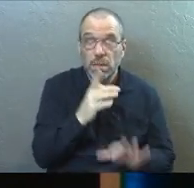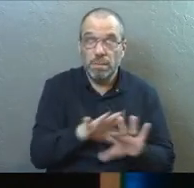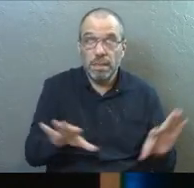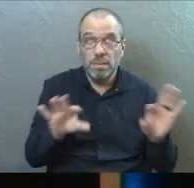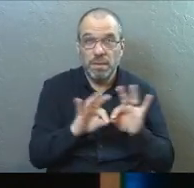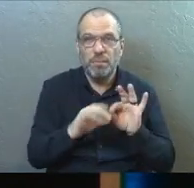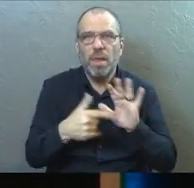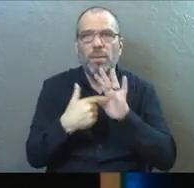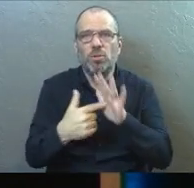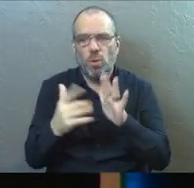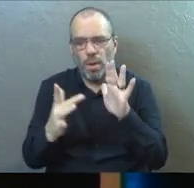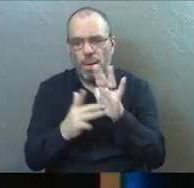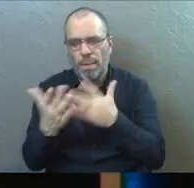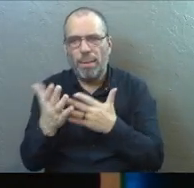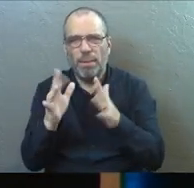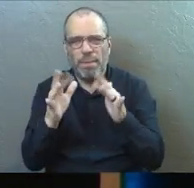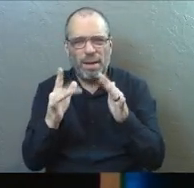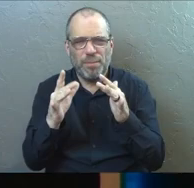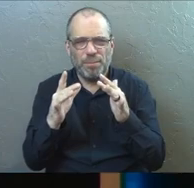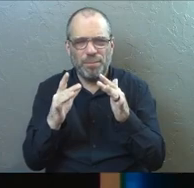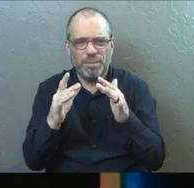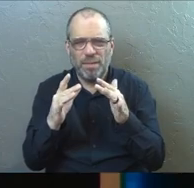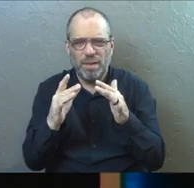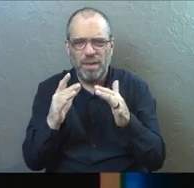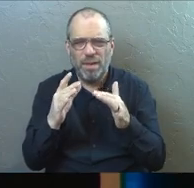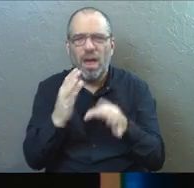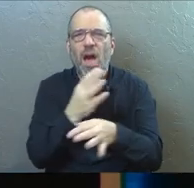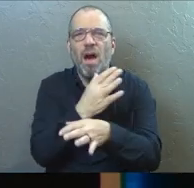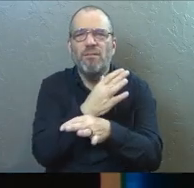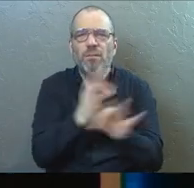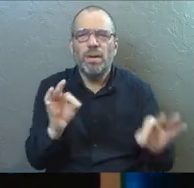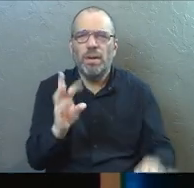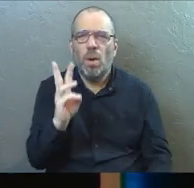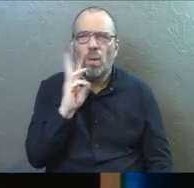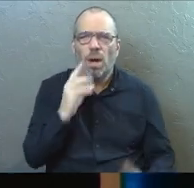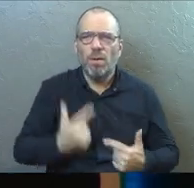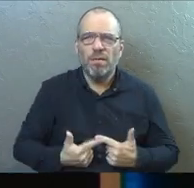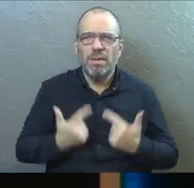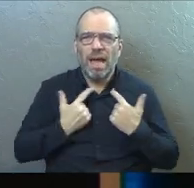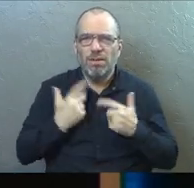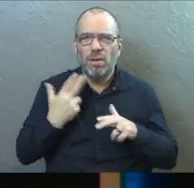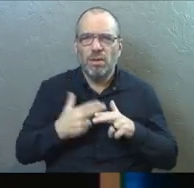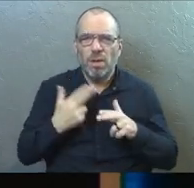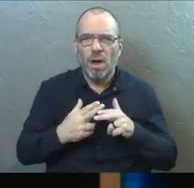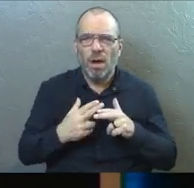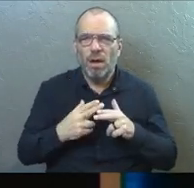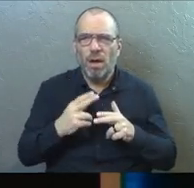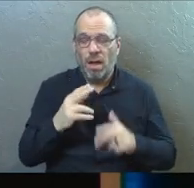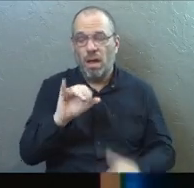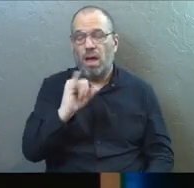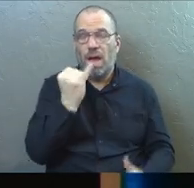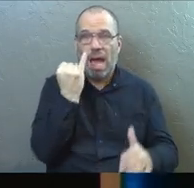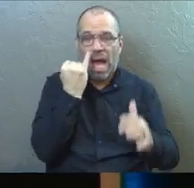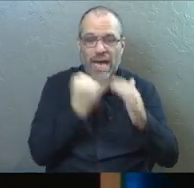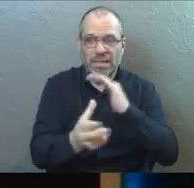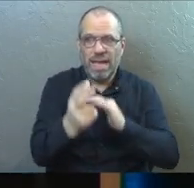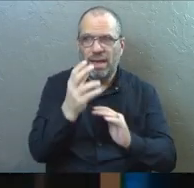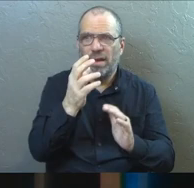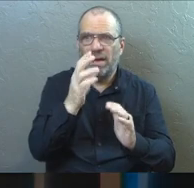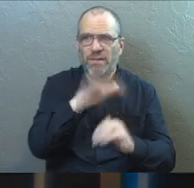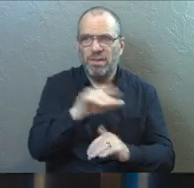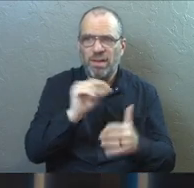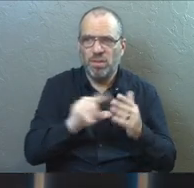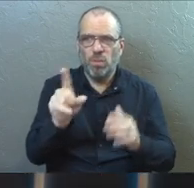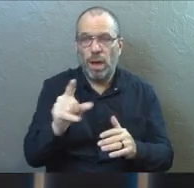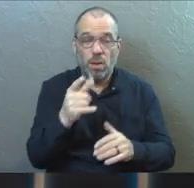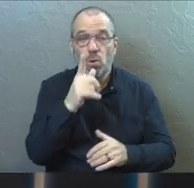I'm going to show you some scripture about the free water of life it's called. This is first in Isaiah 55 verse 1.